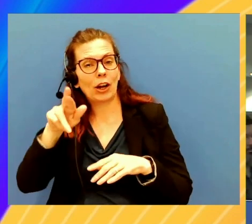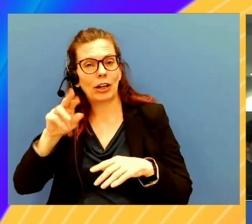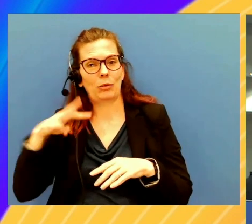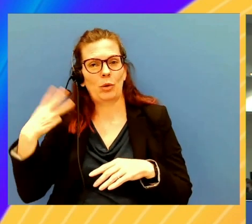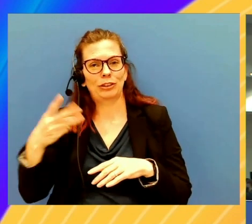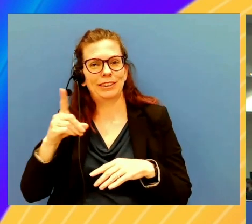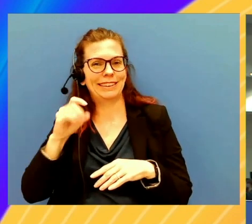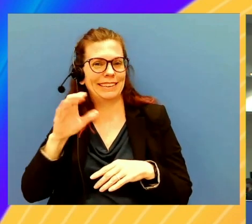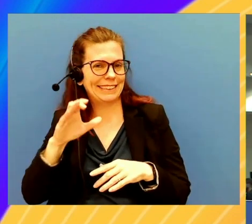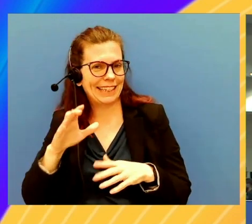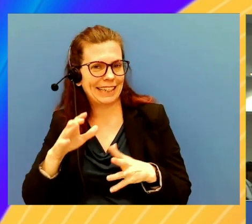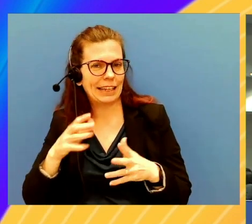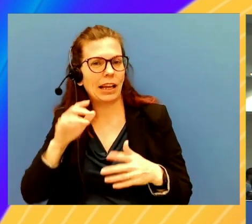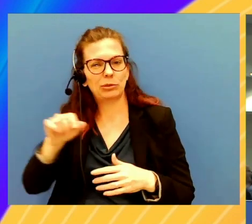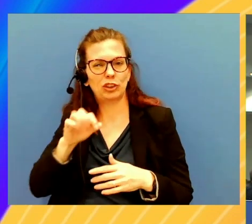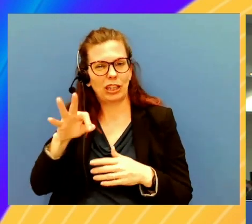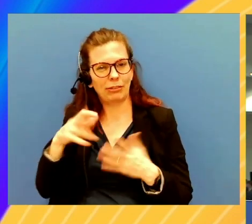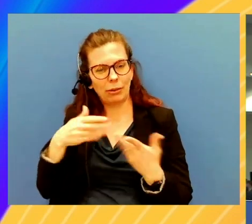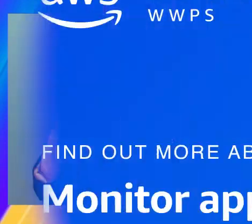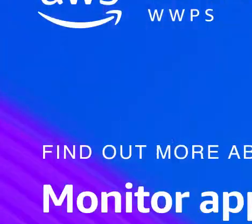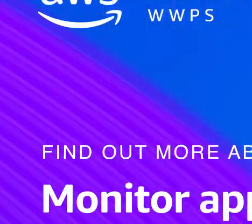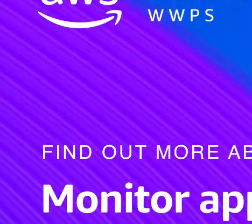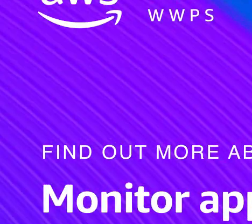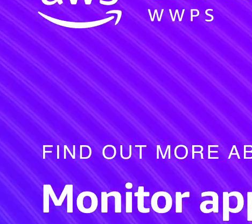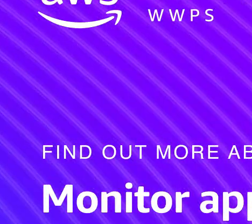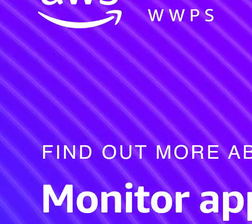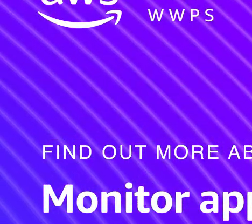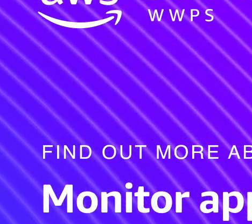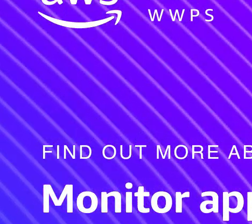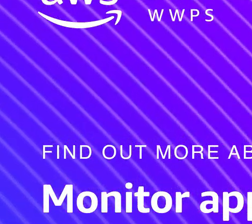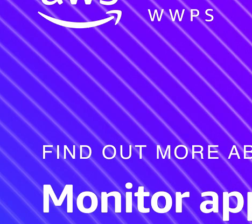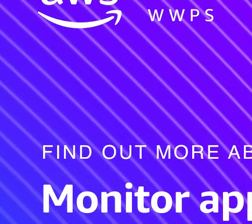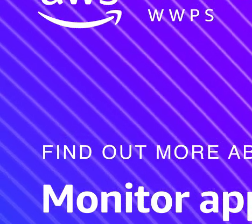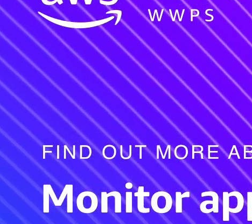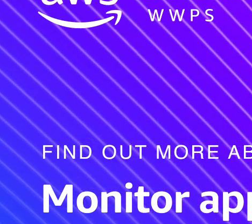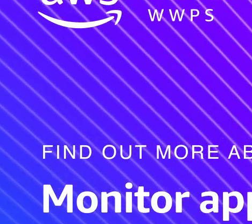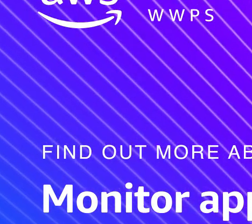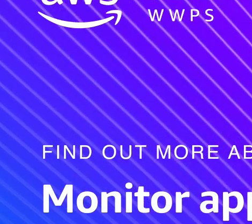right back after this quick word with our next segment. Thank you.